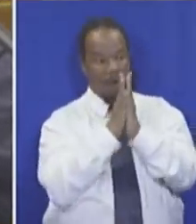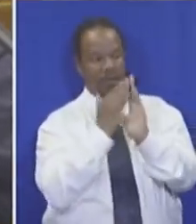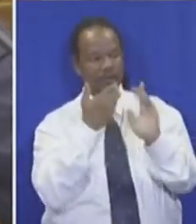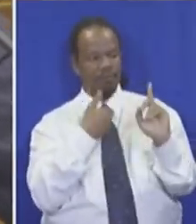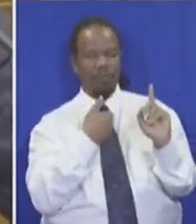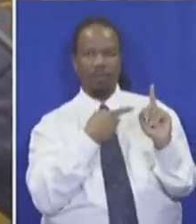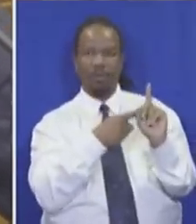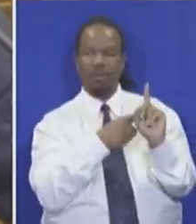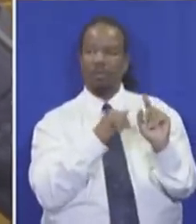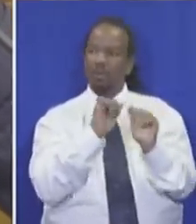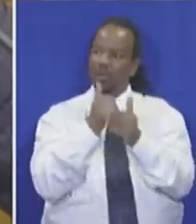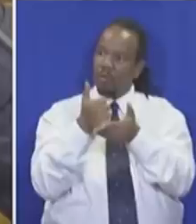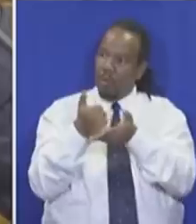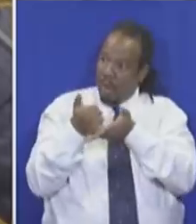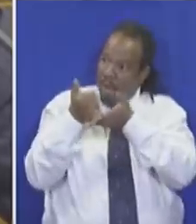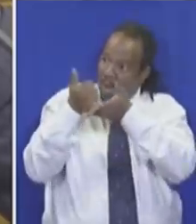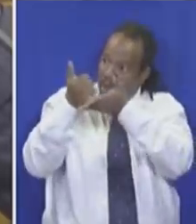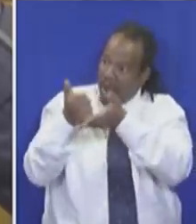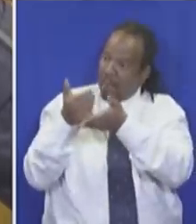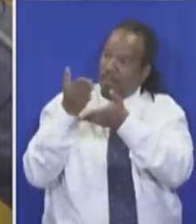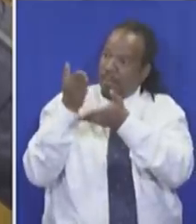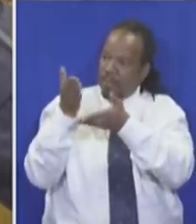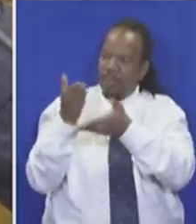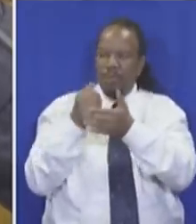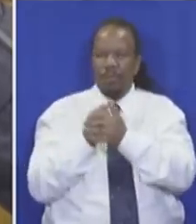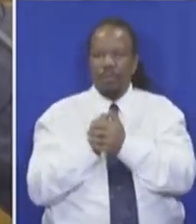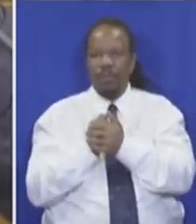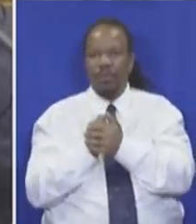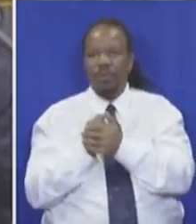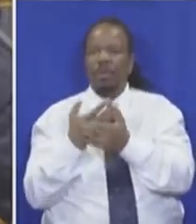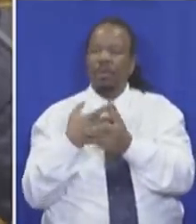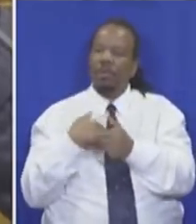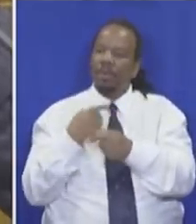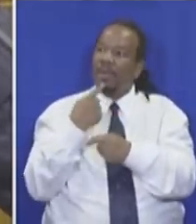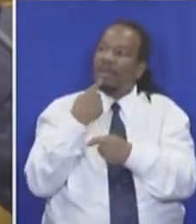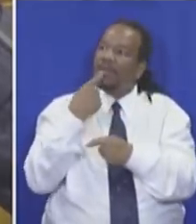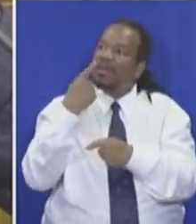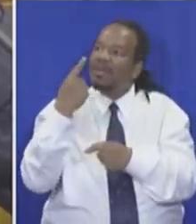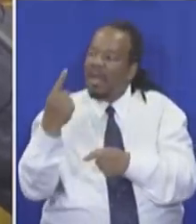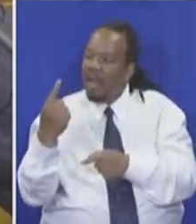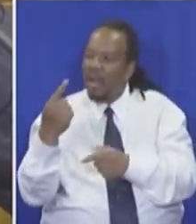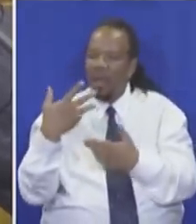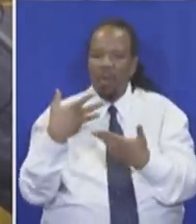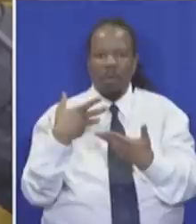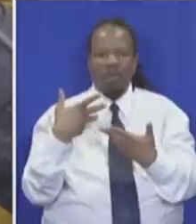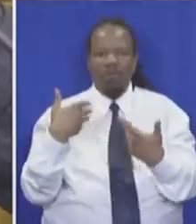I must help you to tell you why I seem to be hating whites,